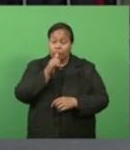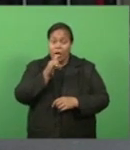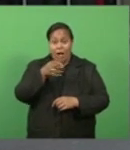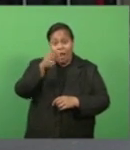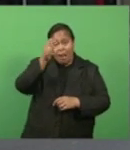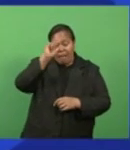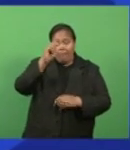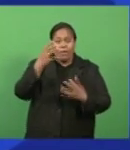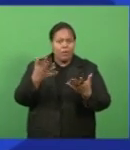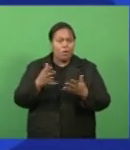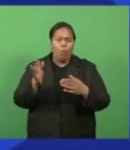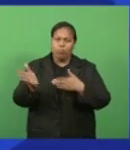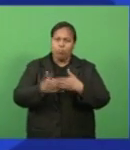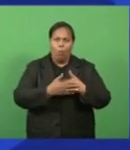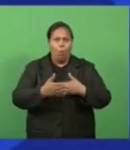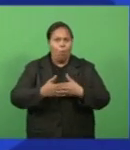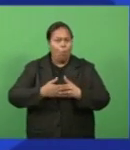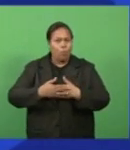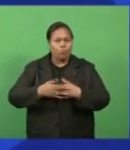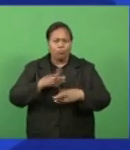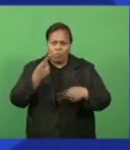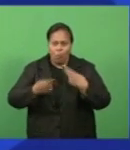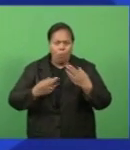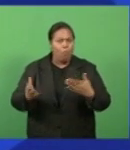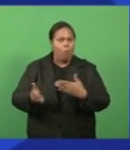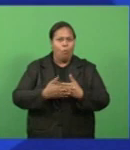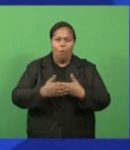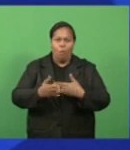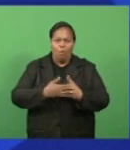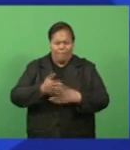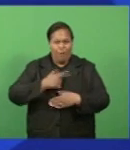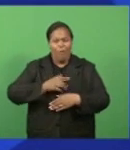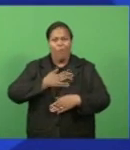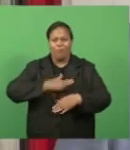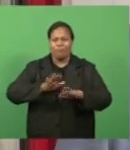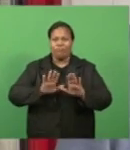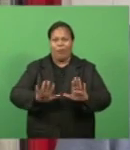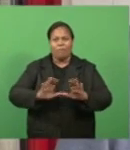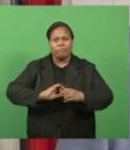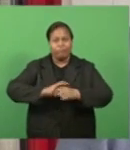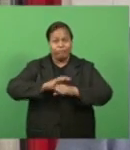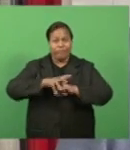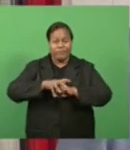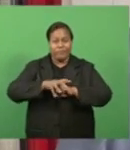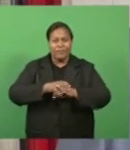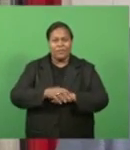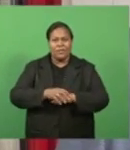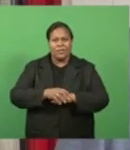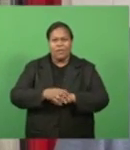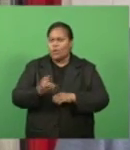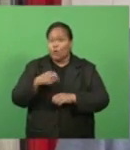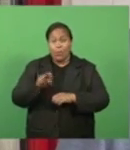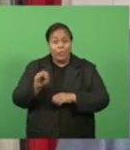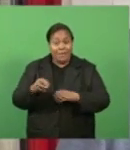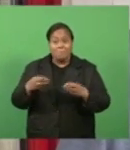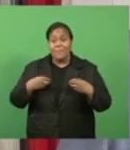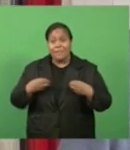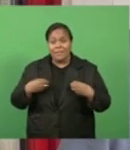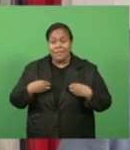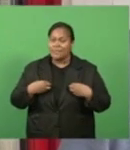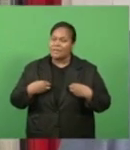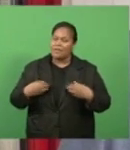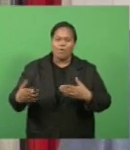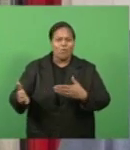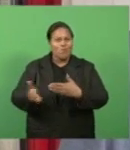have all been ordered to close as a measure to combat the spread of the virus. Non-essential businesses and services have basically